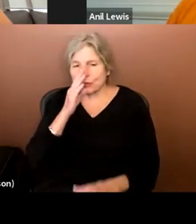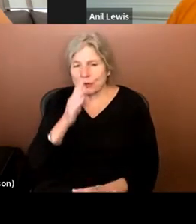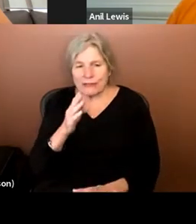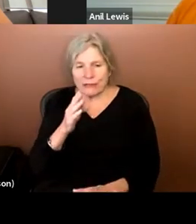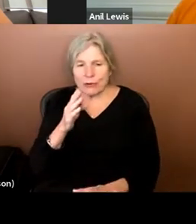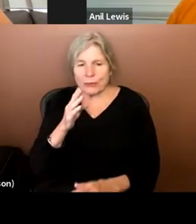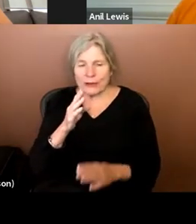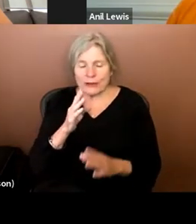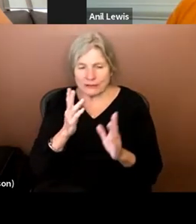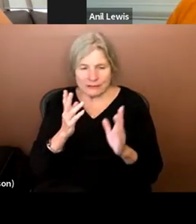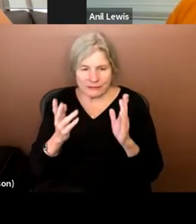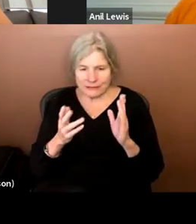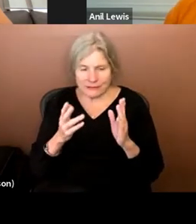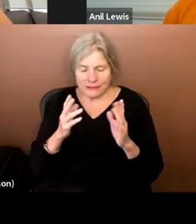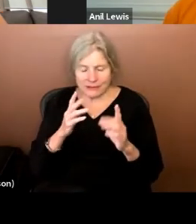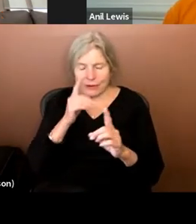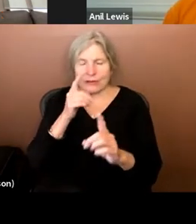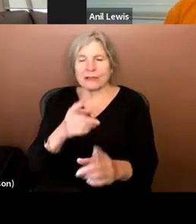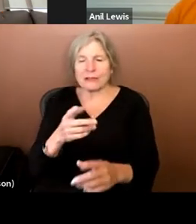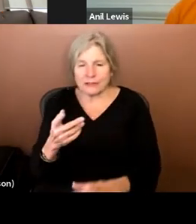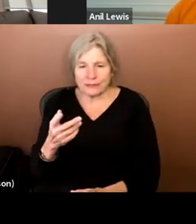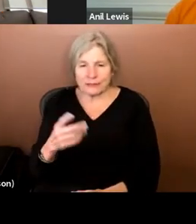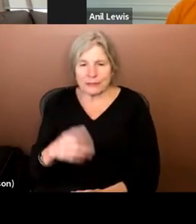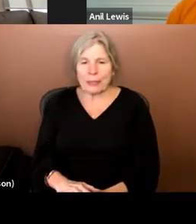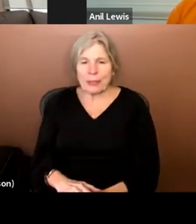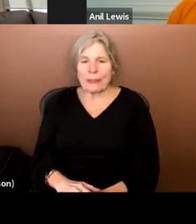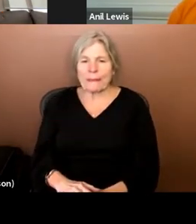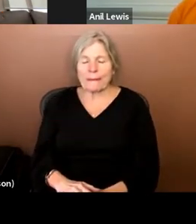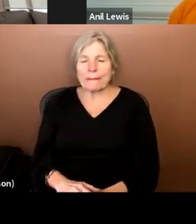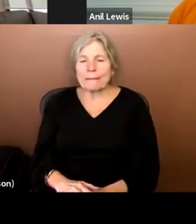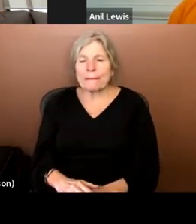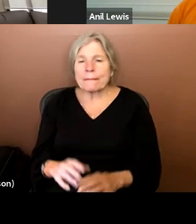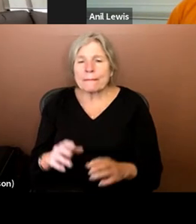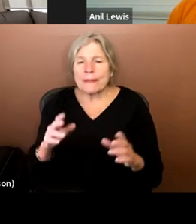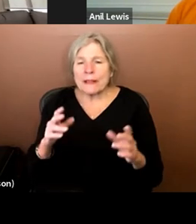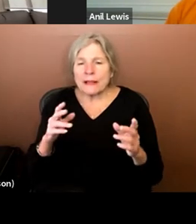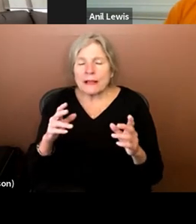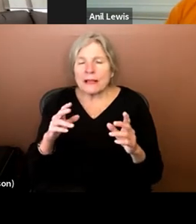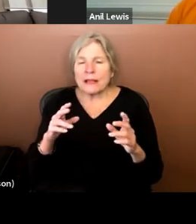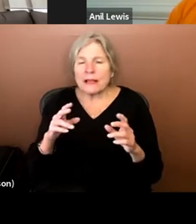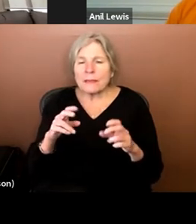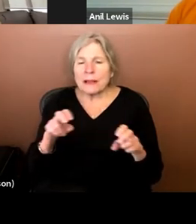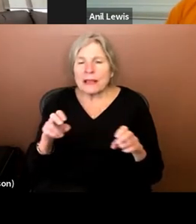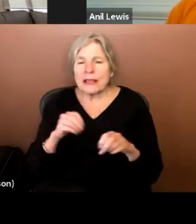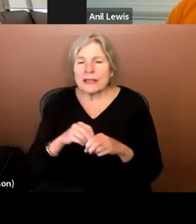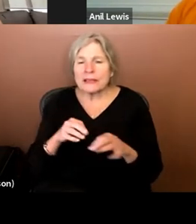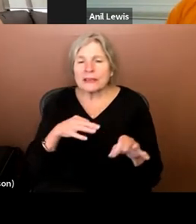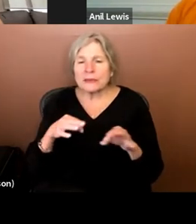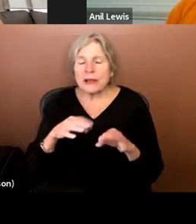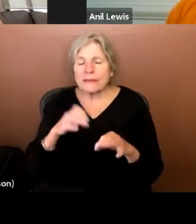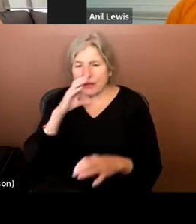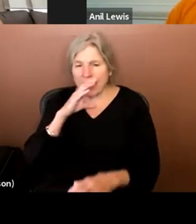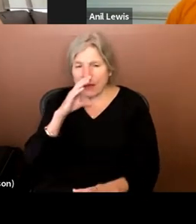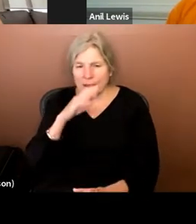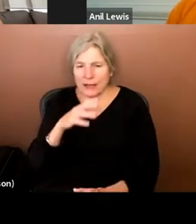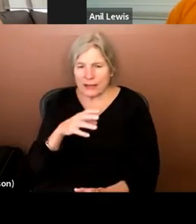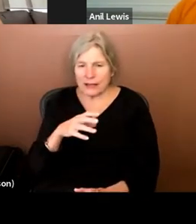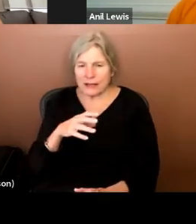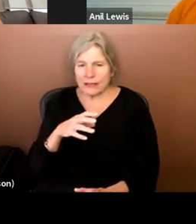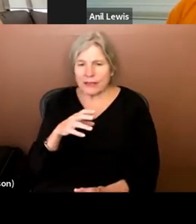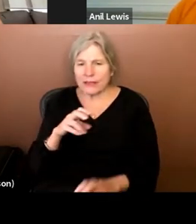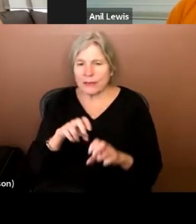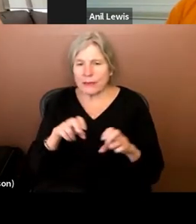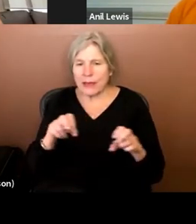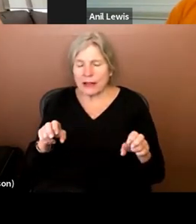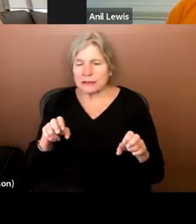uh, right. And then off a little clarity, the panel I was referring to then was like in the description of the, the comic, uh, the panels